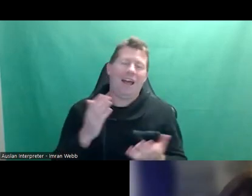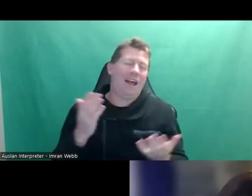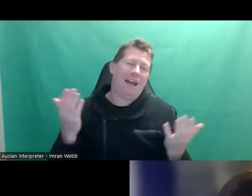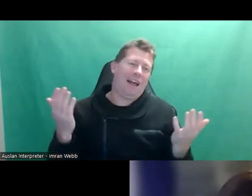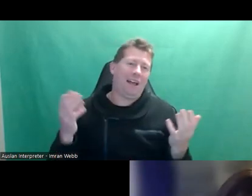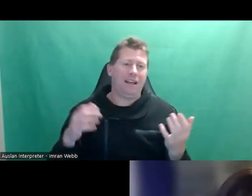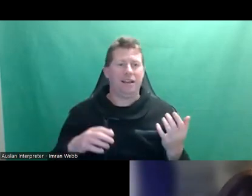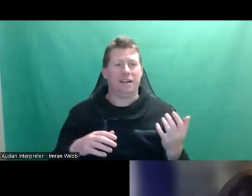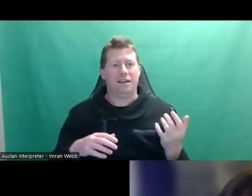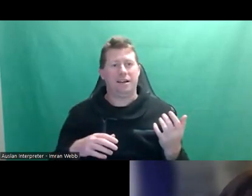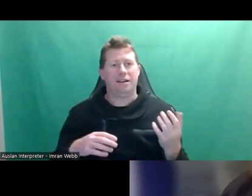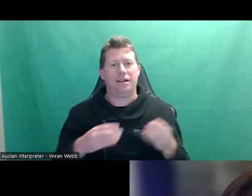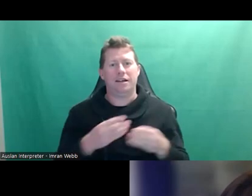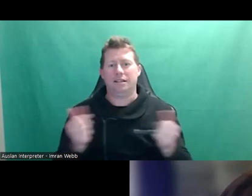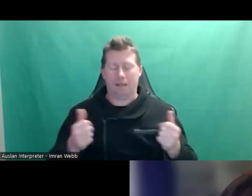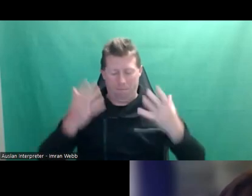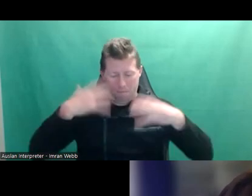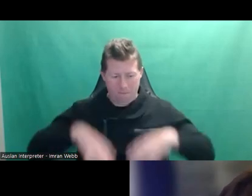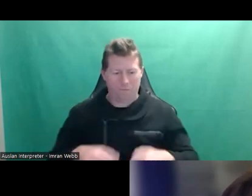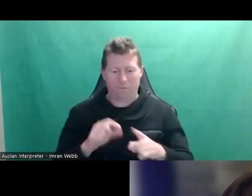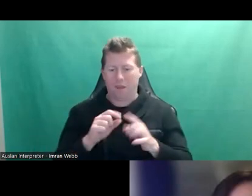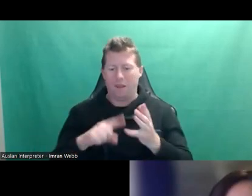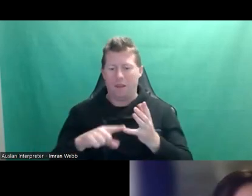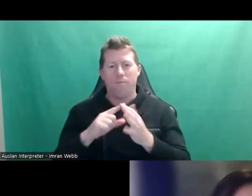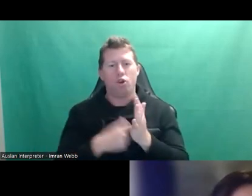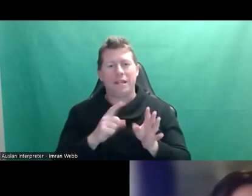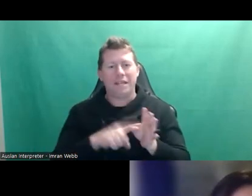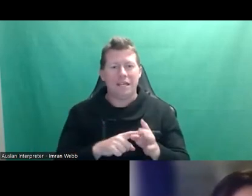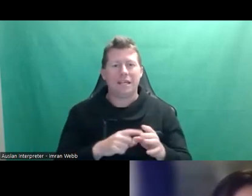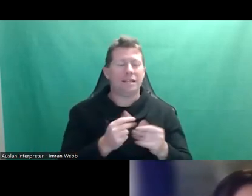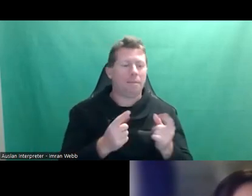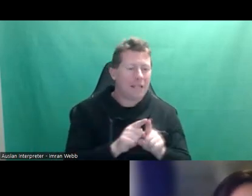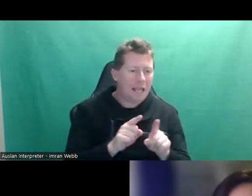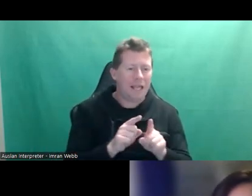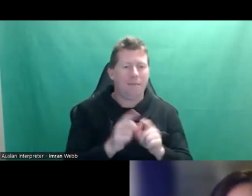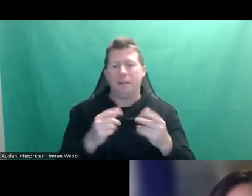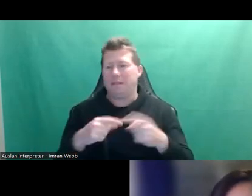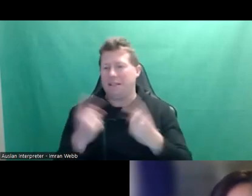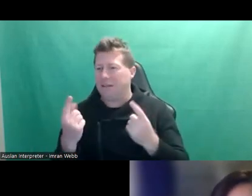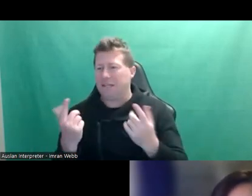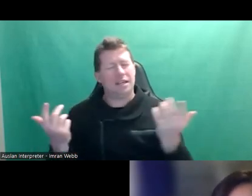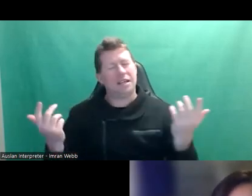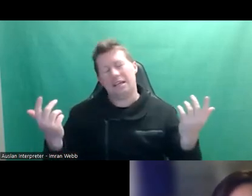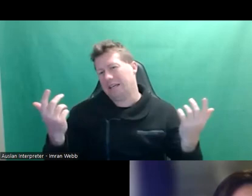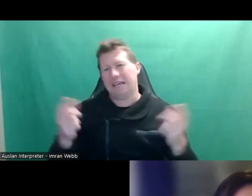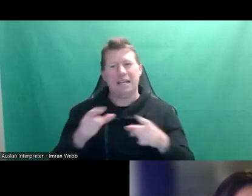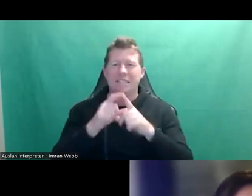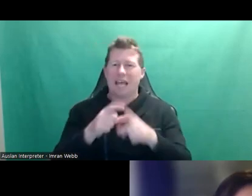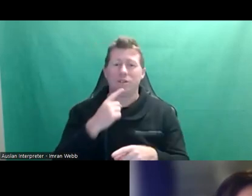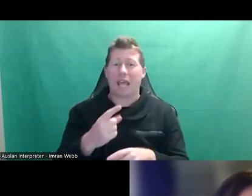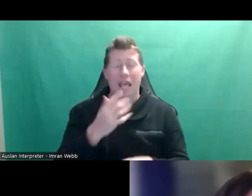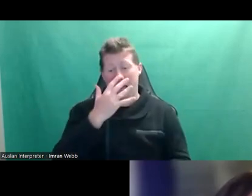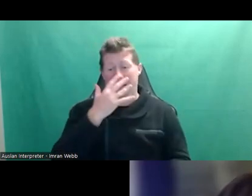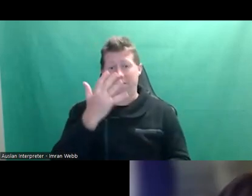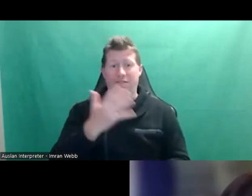commonality and certain universality to puberty and then there's also so much variation. So a 15 year